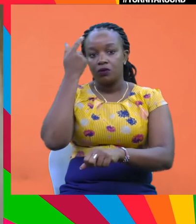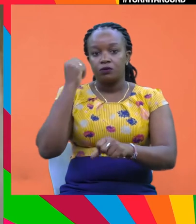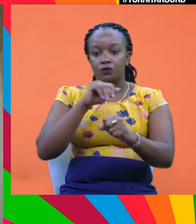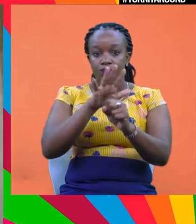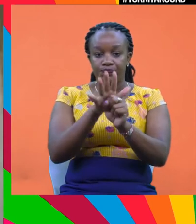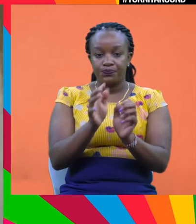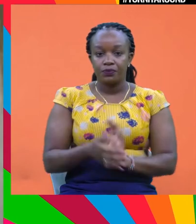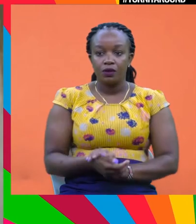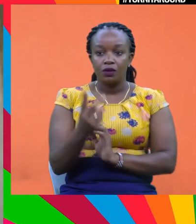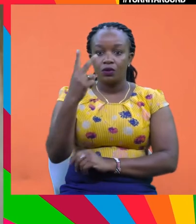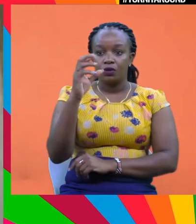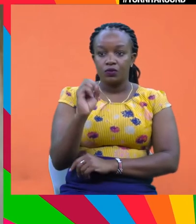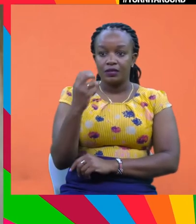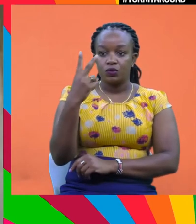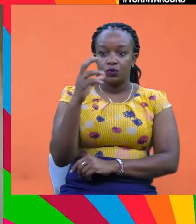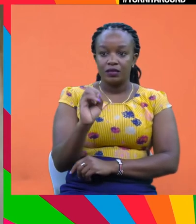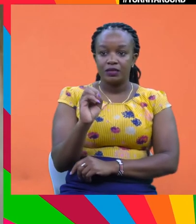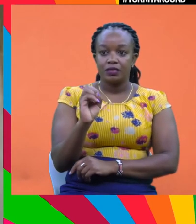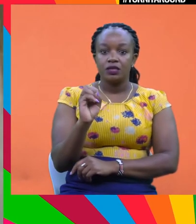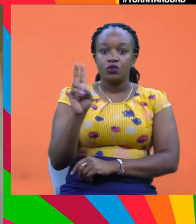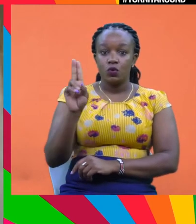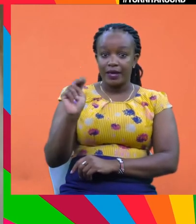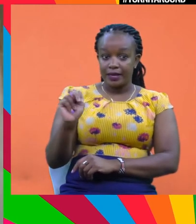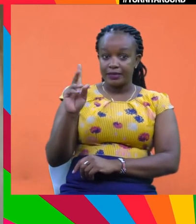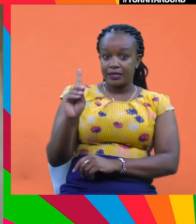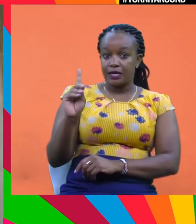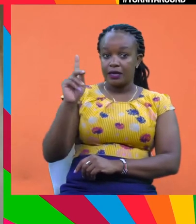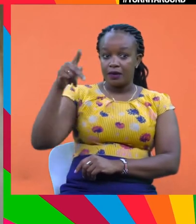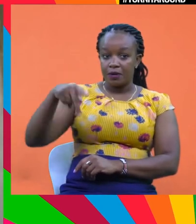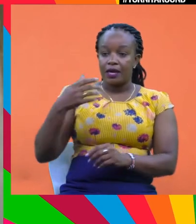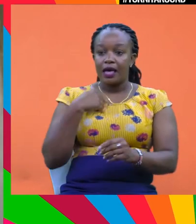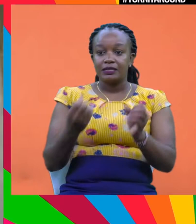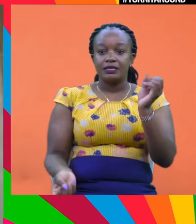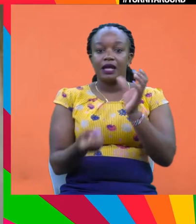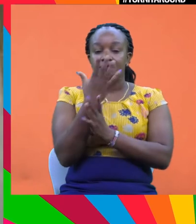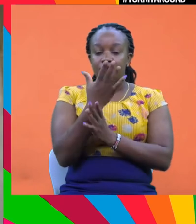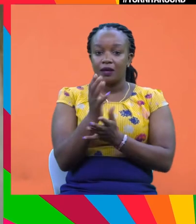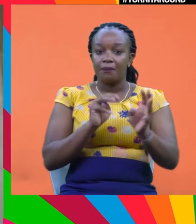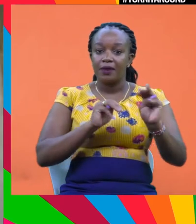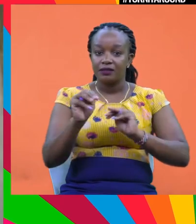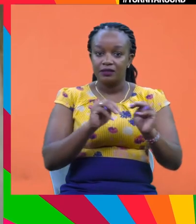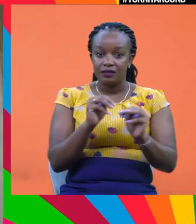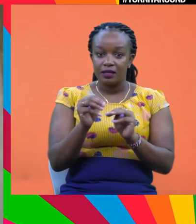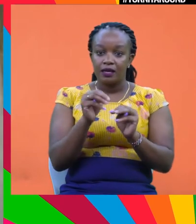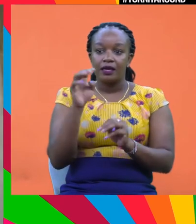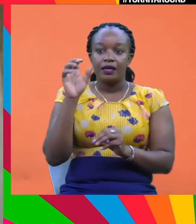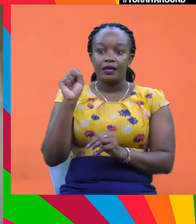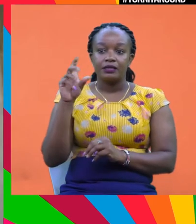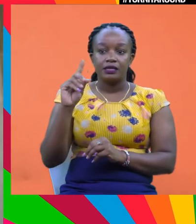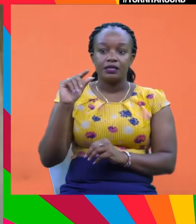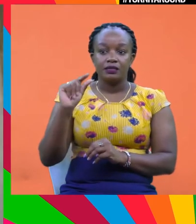In 2020, UNDP has established and managed the SDG impact,